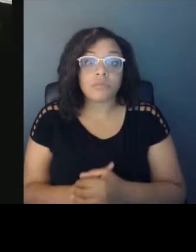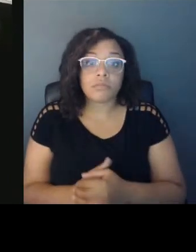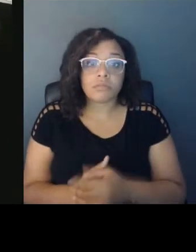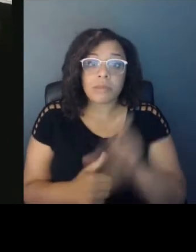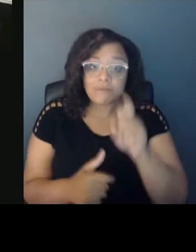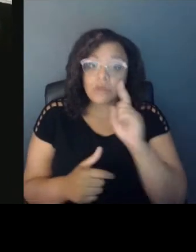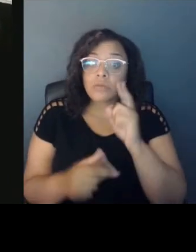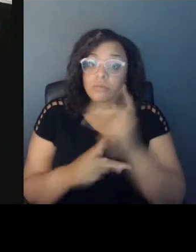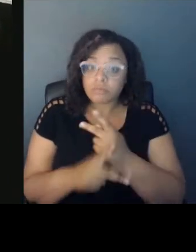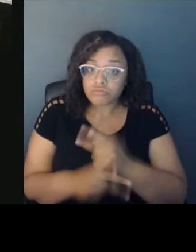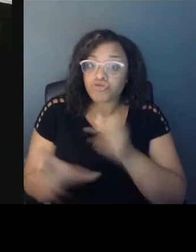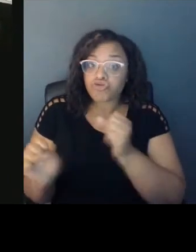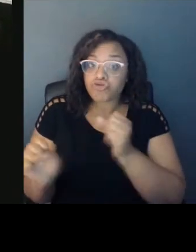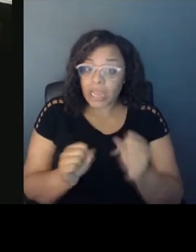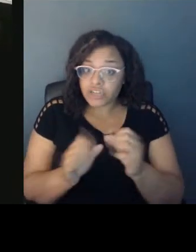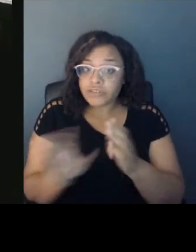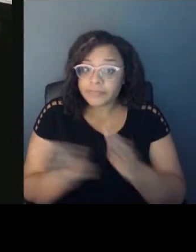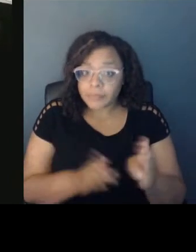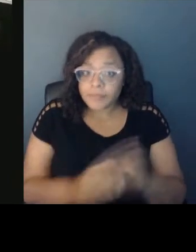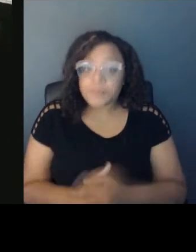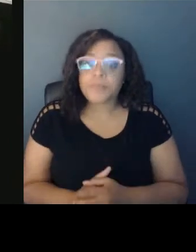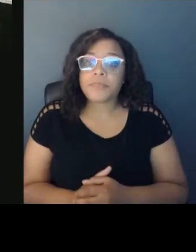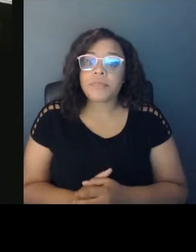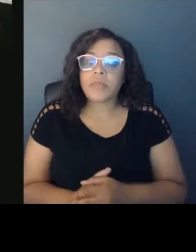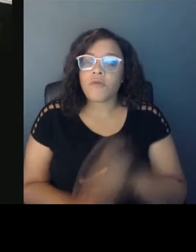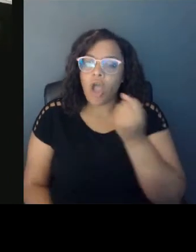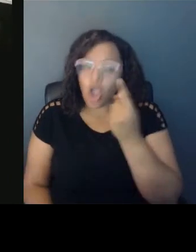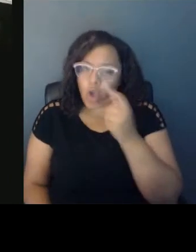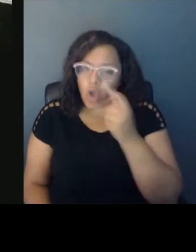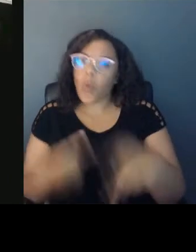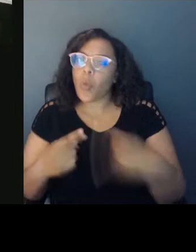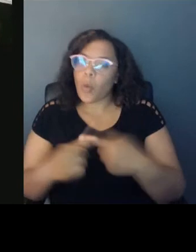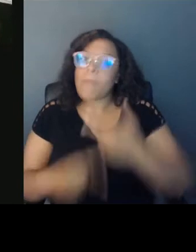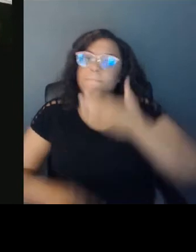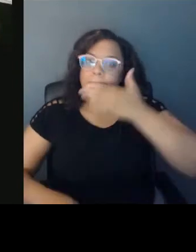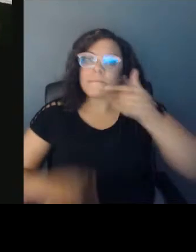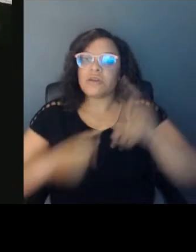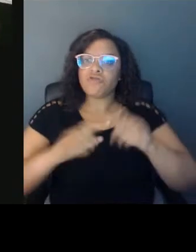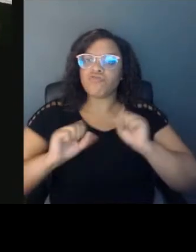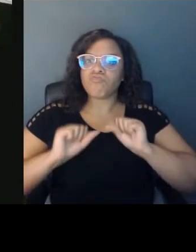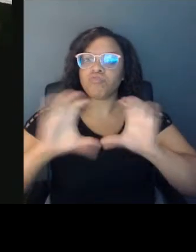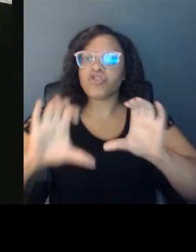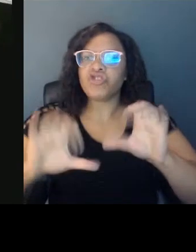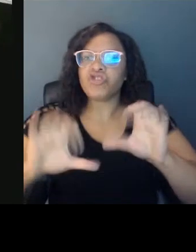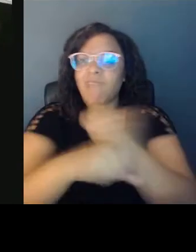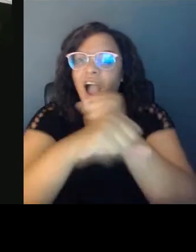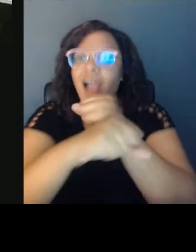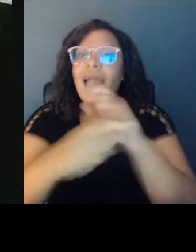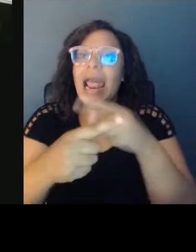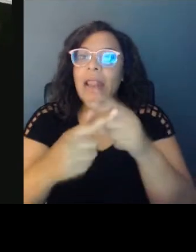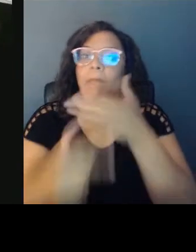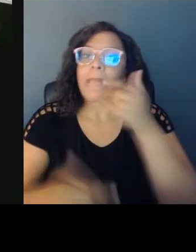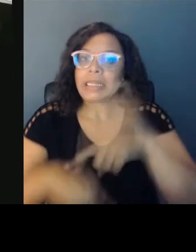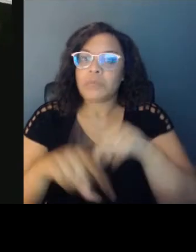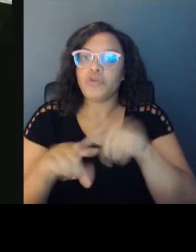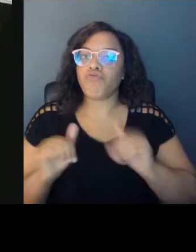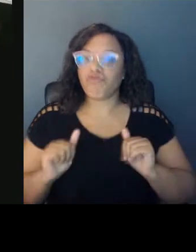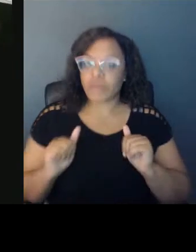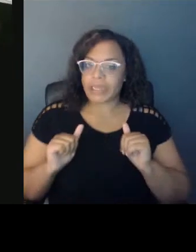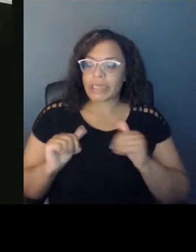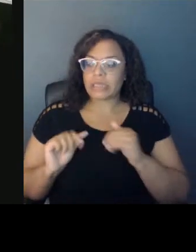kind of when to push and fight and when to retreat and strategize and think